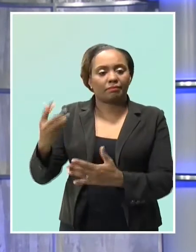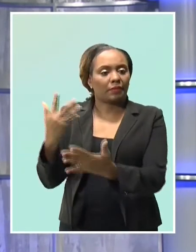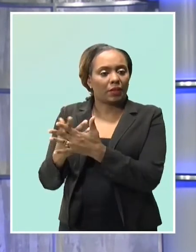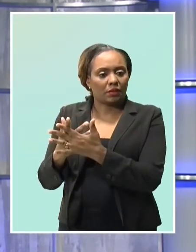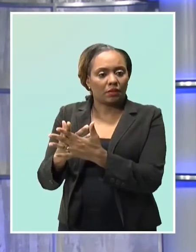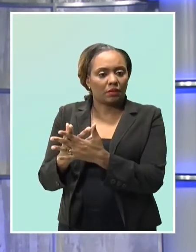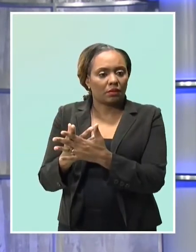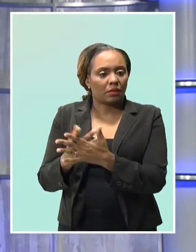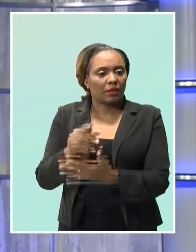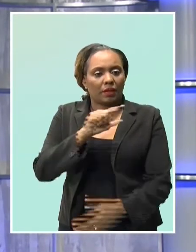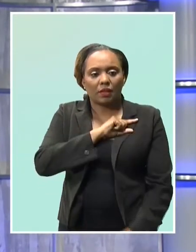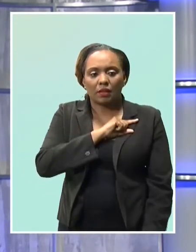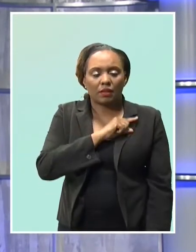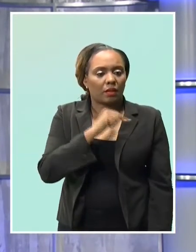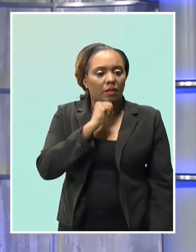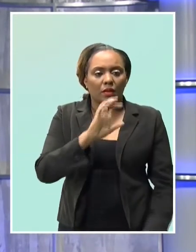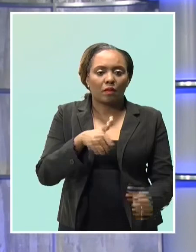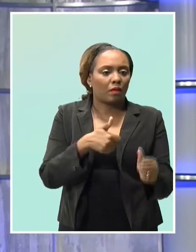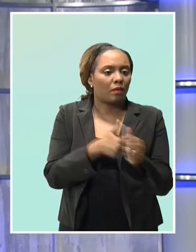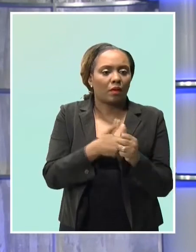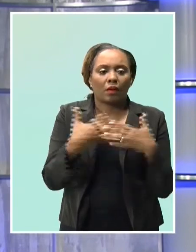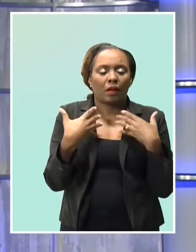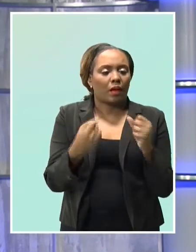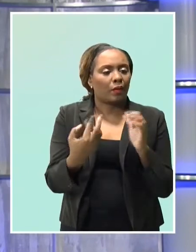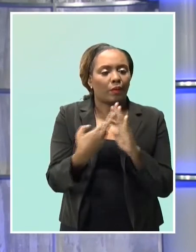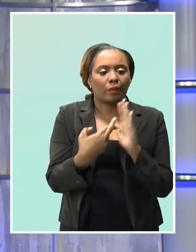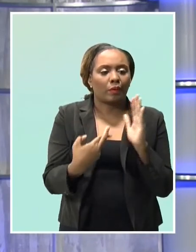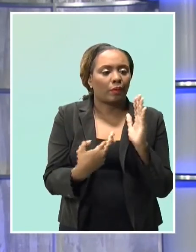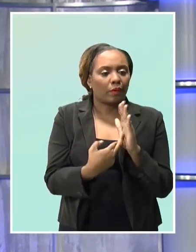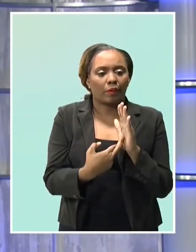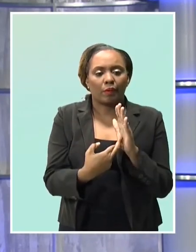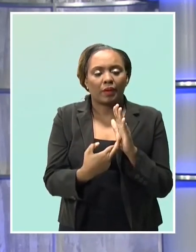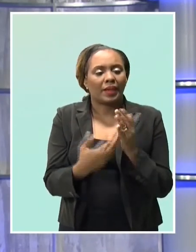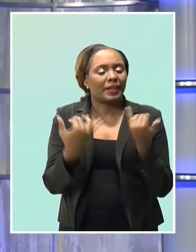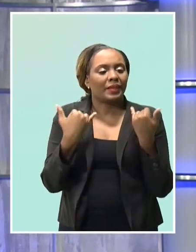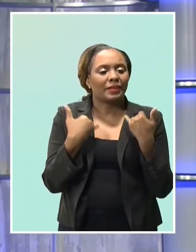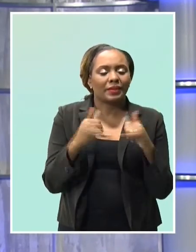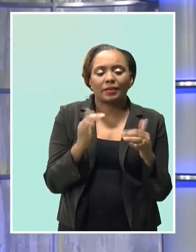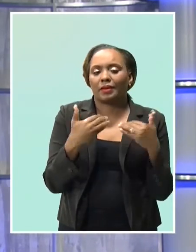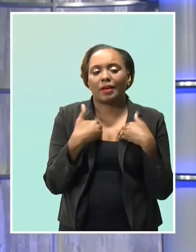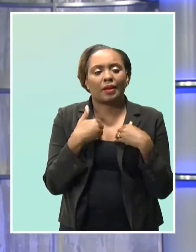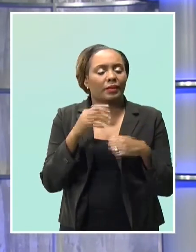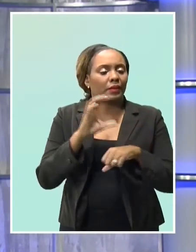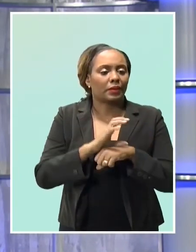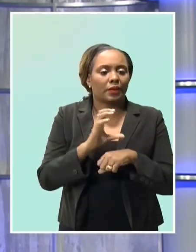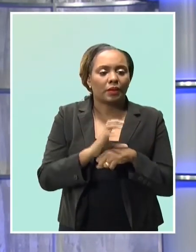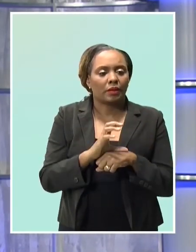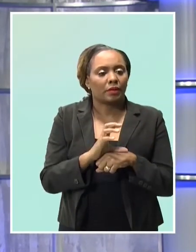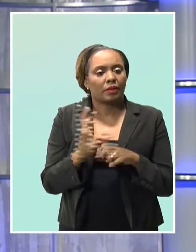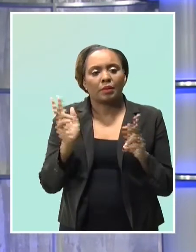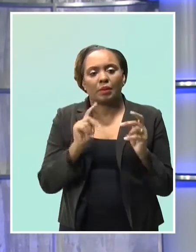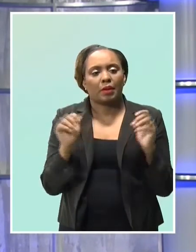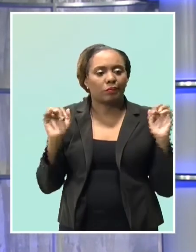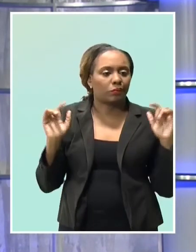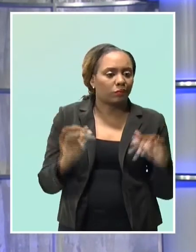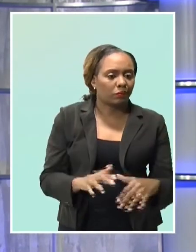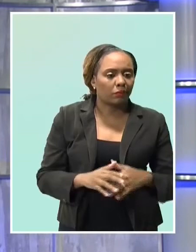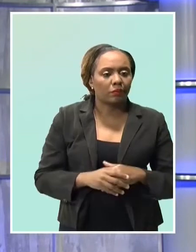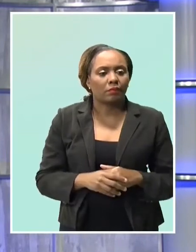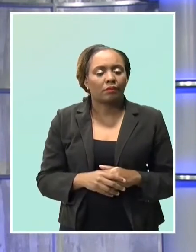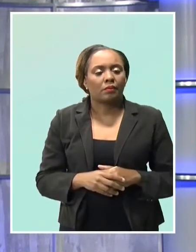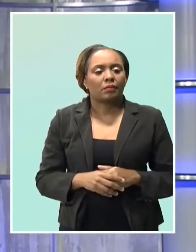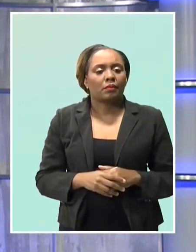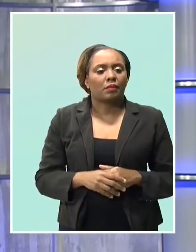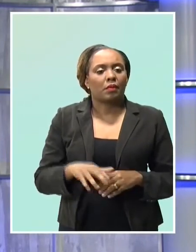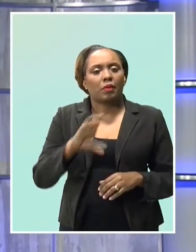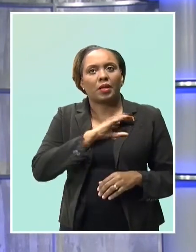pleading guilty to failure to comply with public health regulations, banning gatherings in excess of 25 people. Now, police moved in to